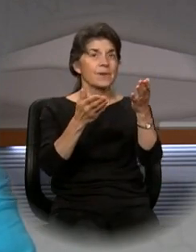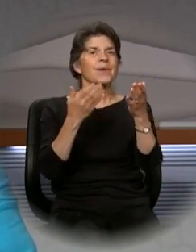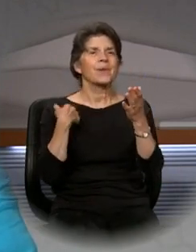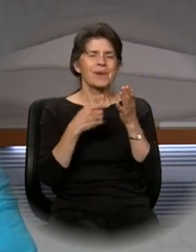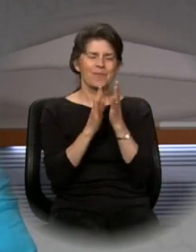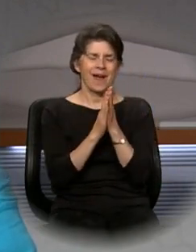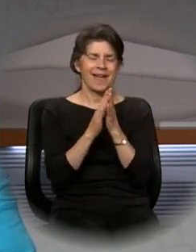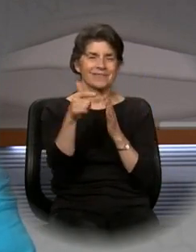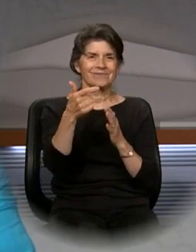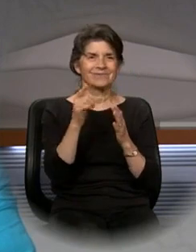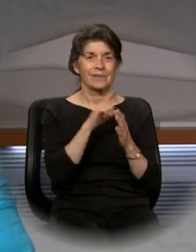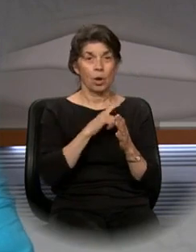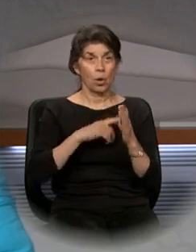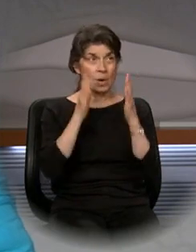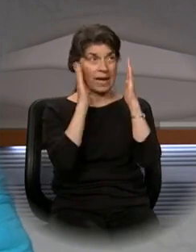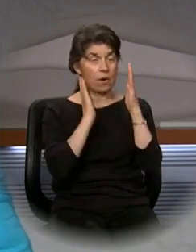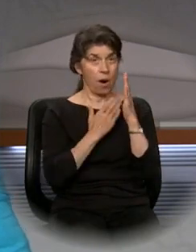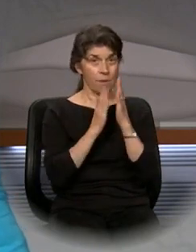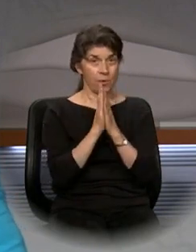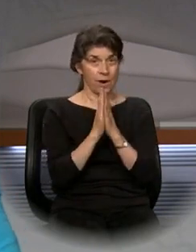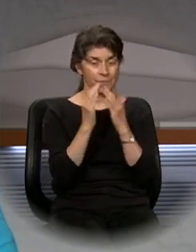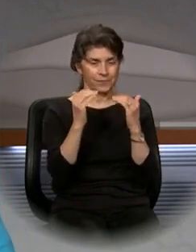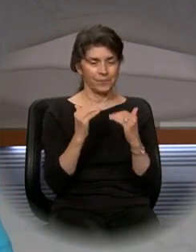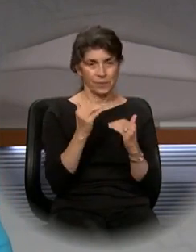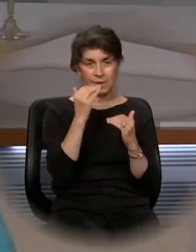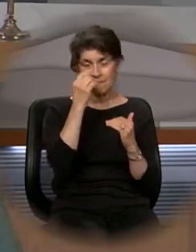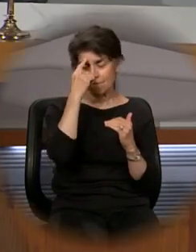those prayers we hold in our hearts.